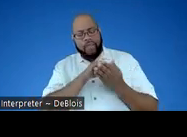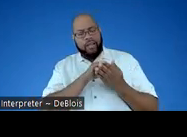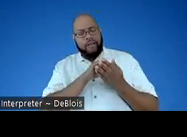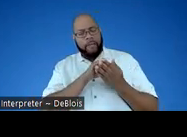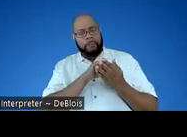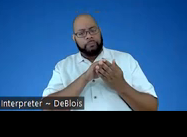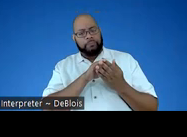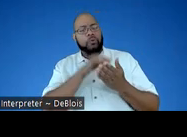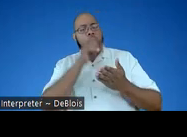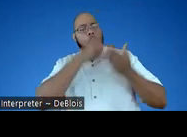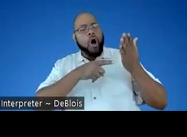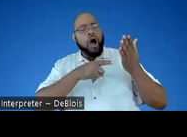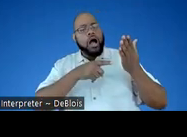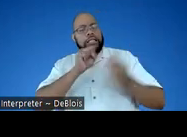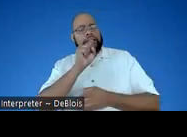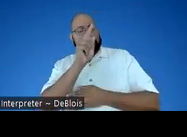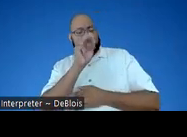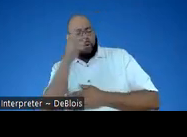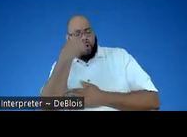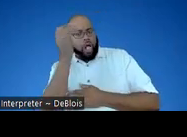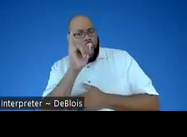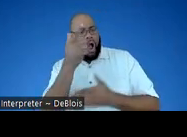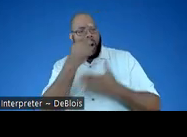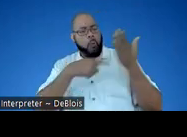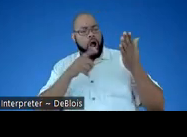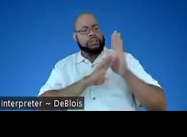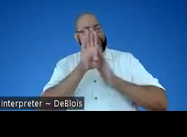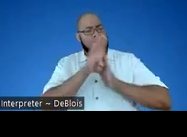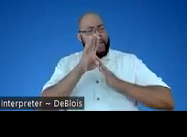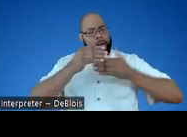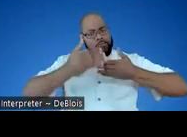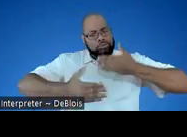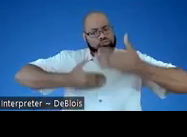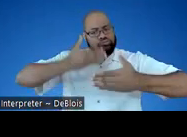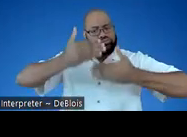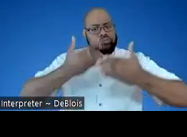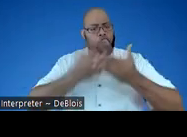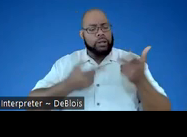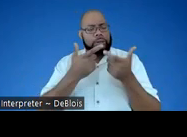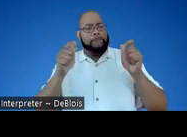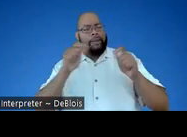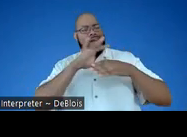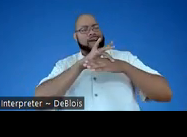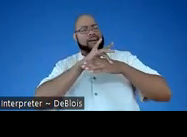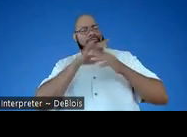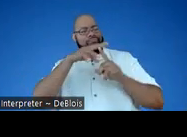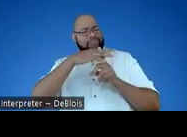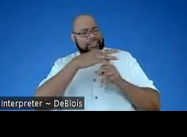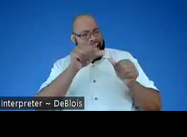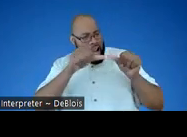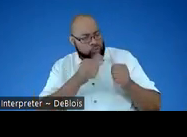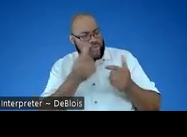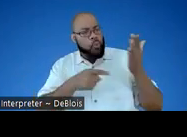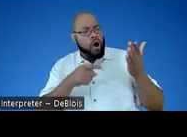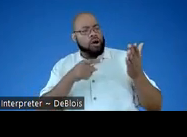what is it, what does STEM look like? You know, what are the developmental progressions? What are the big content areas? And then what are those